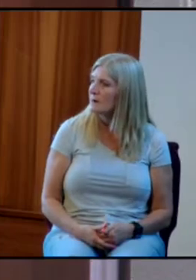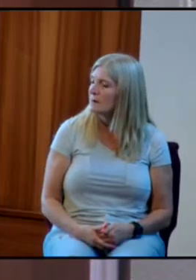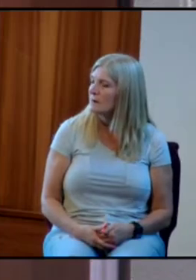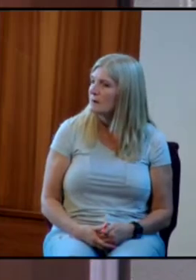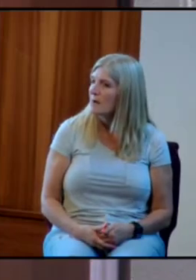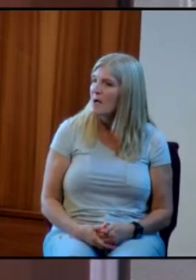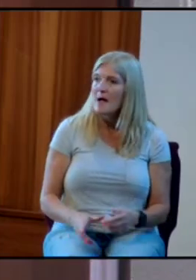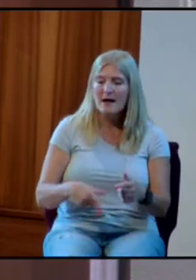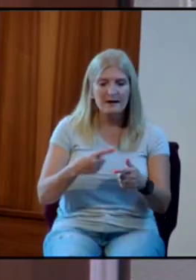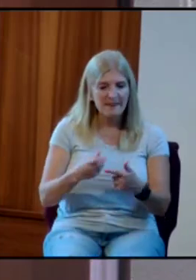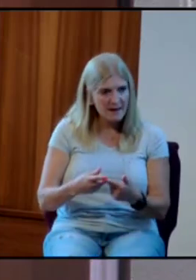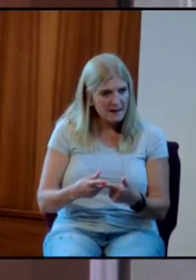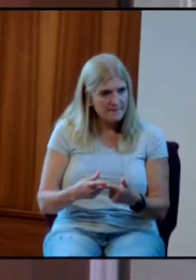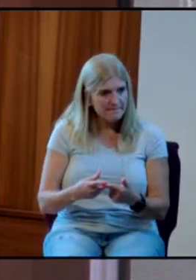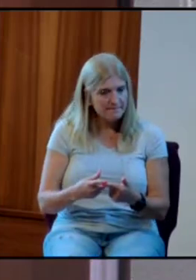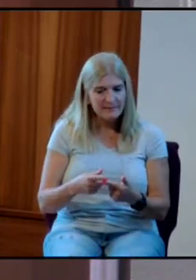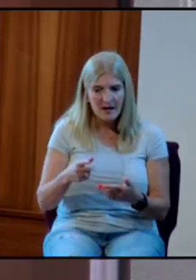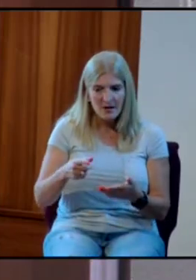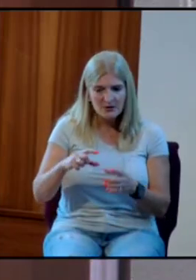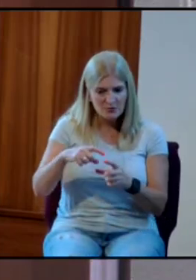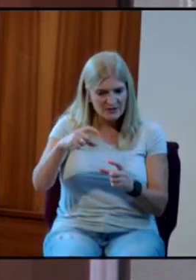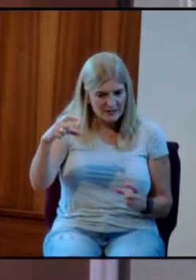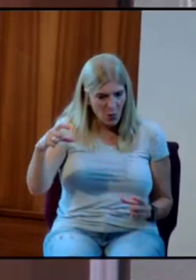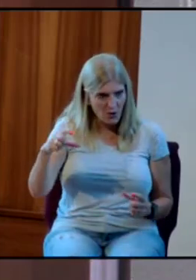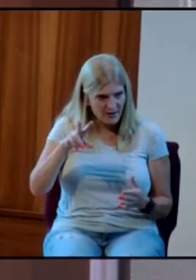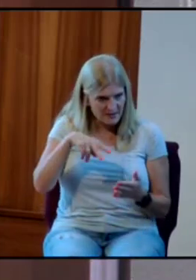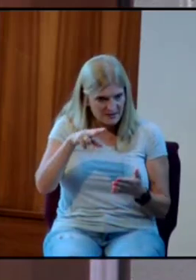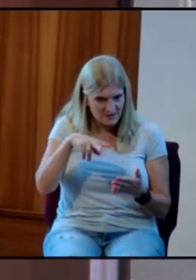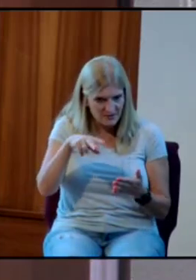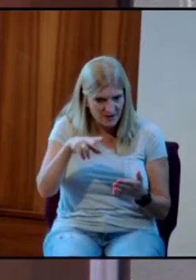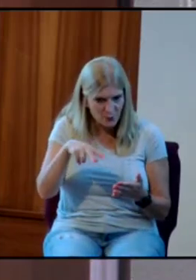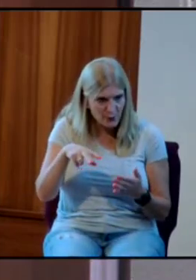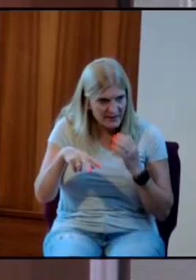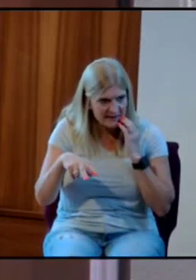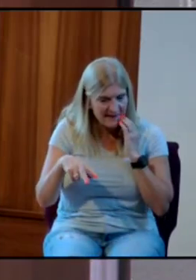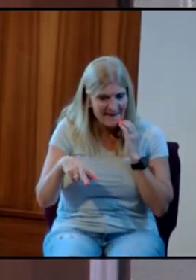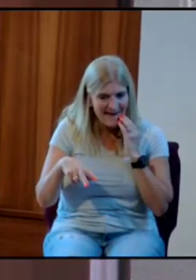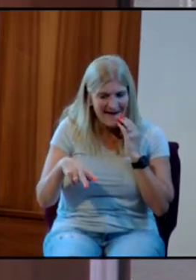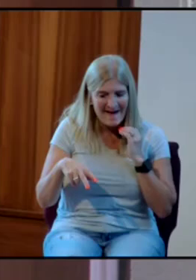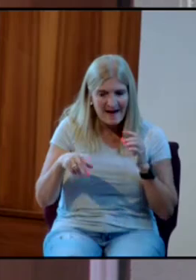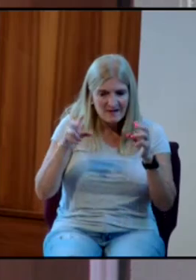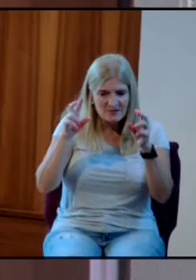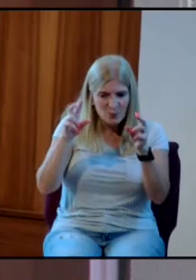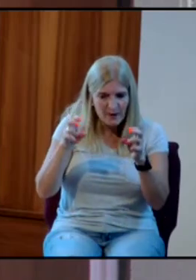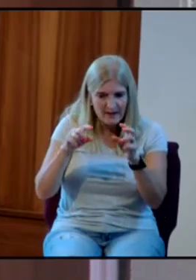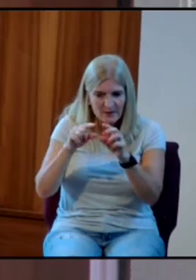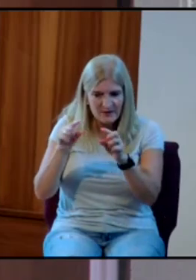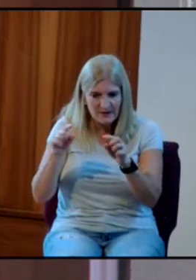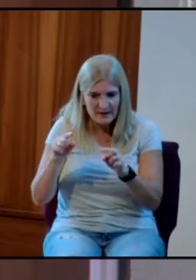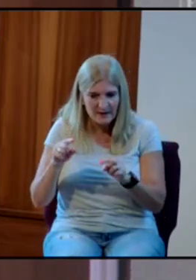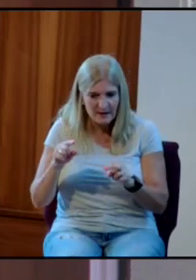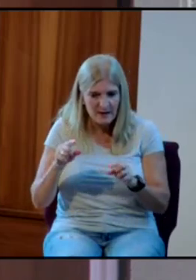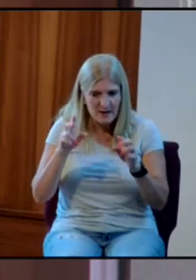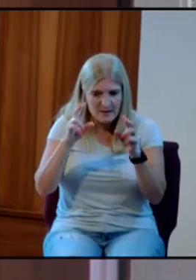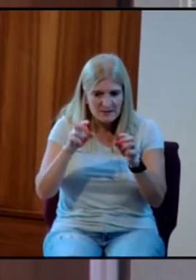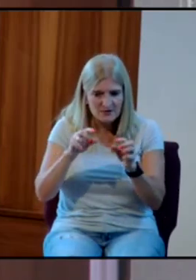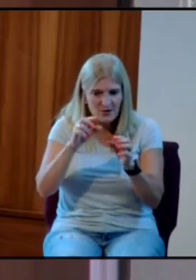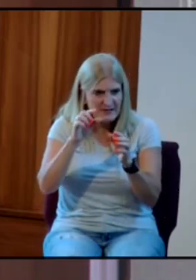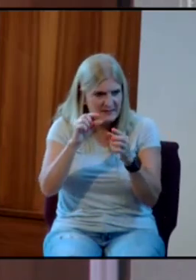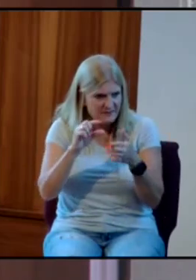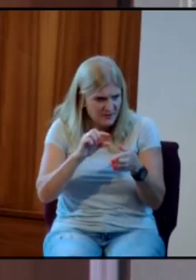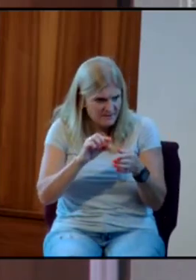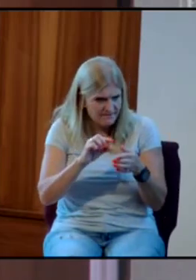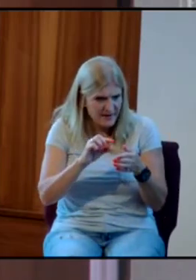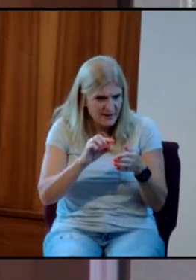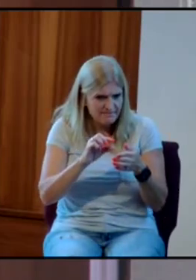And you can take the Westminster Confession and you can go one phrase at a time and you can think about God. Okay,